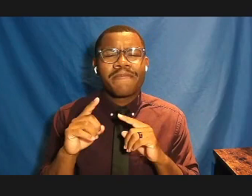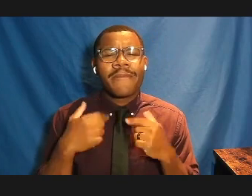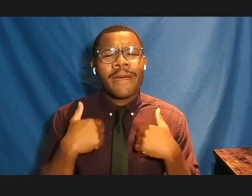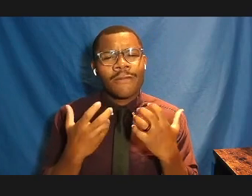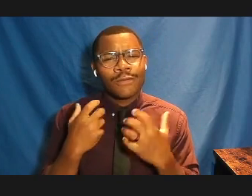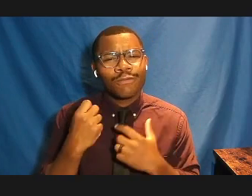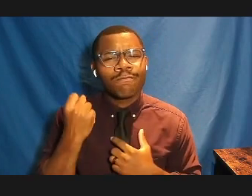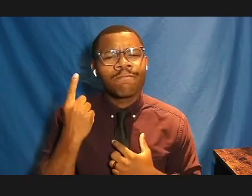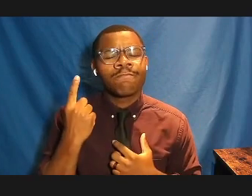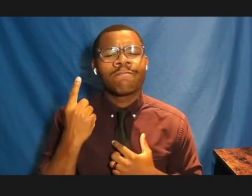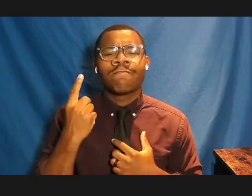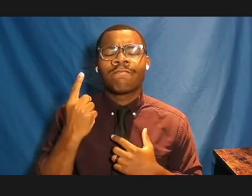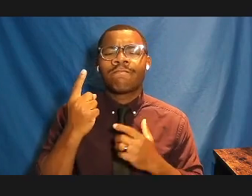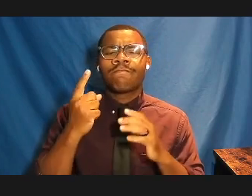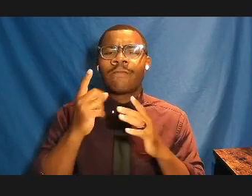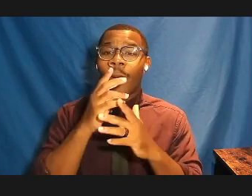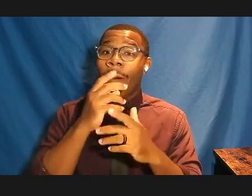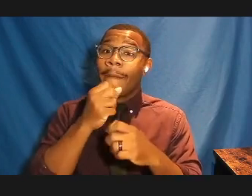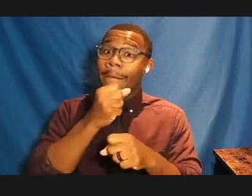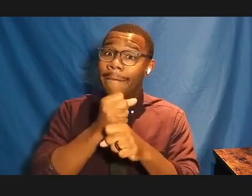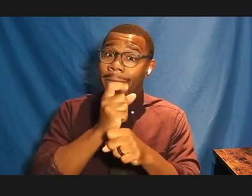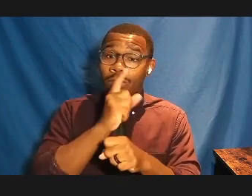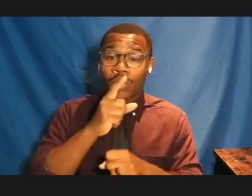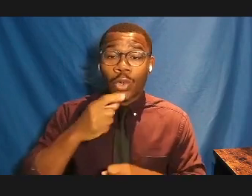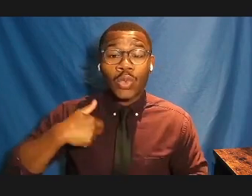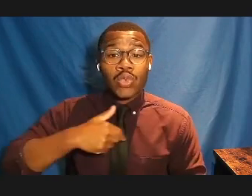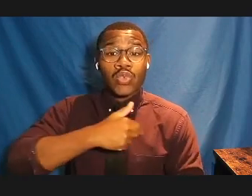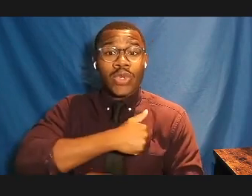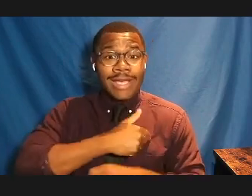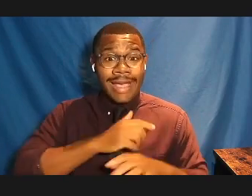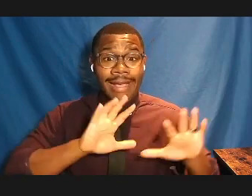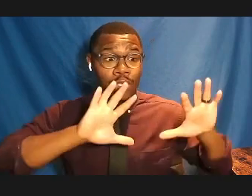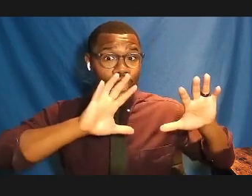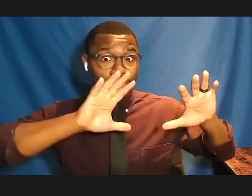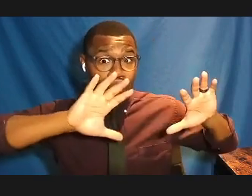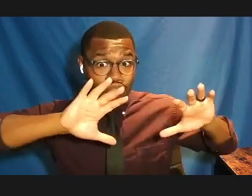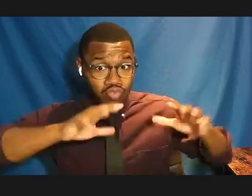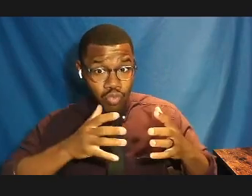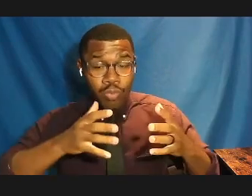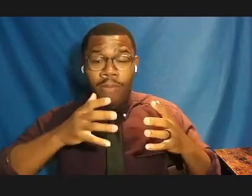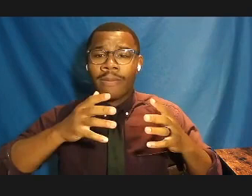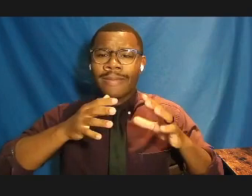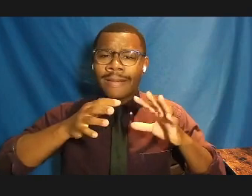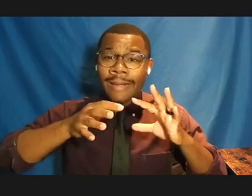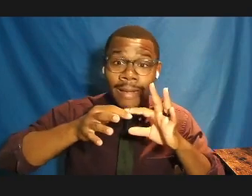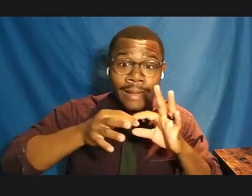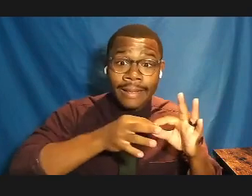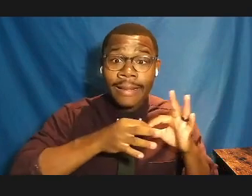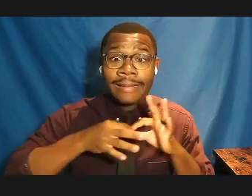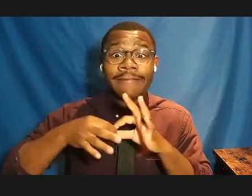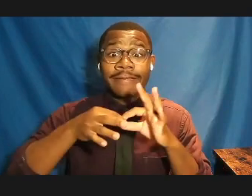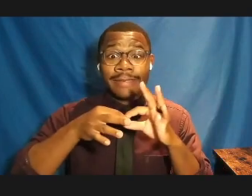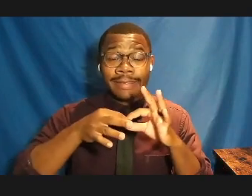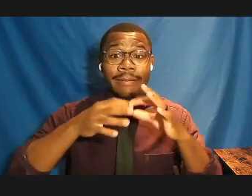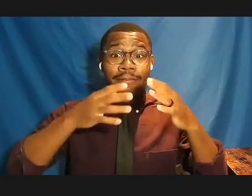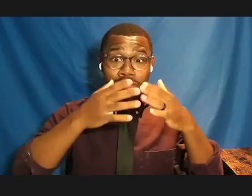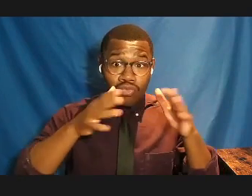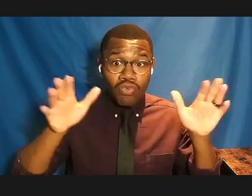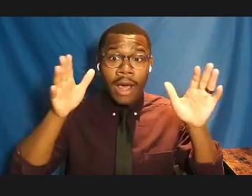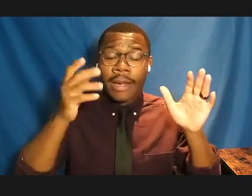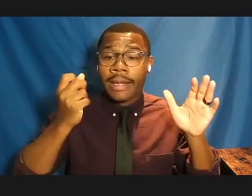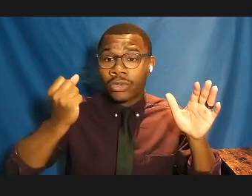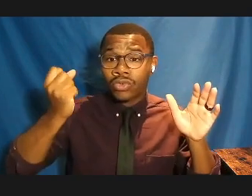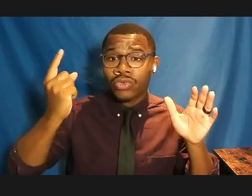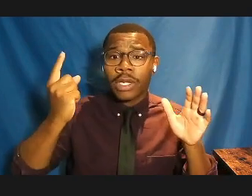I want to make sure that we understand collectively, very broadly, really, what we're